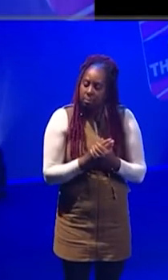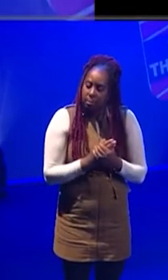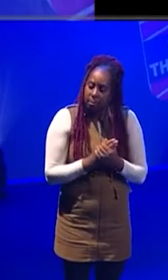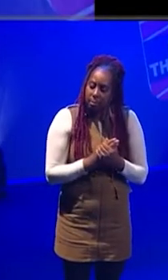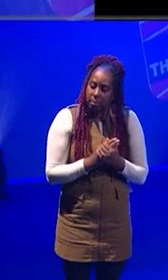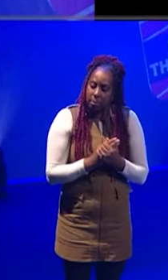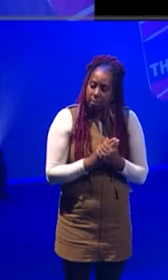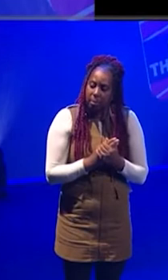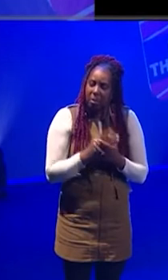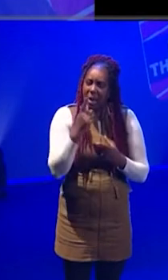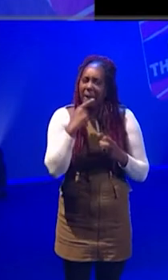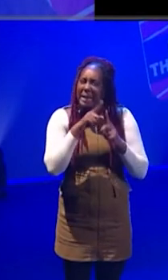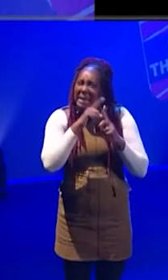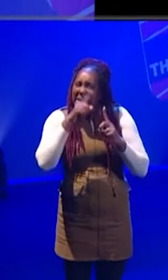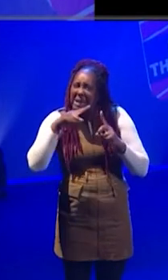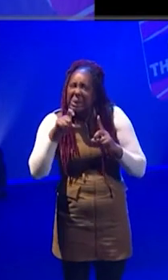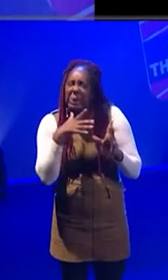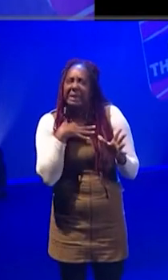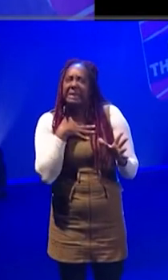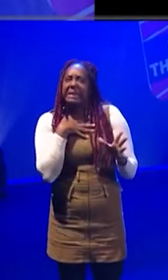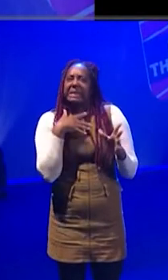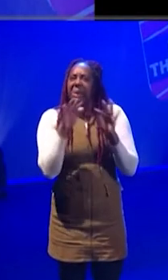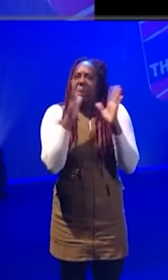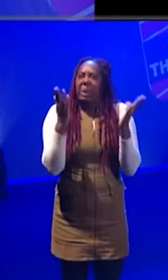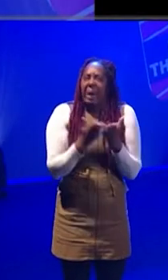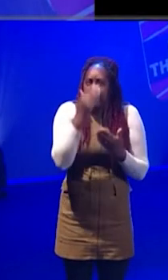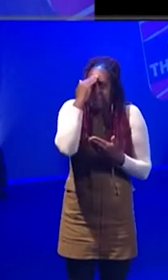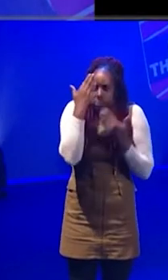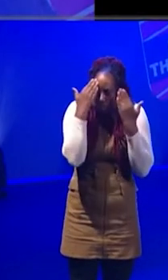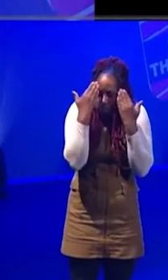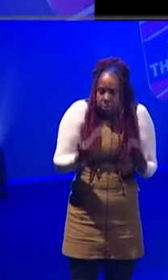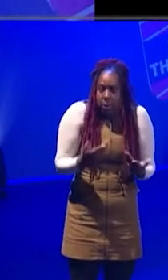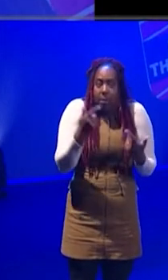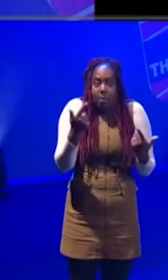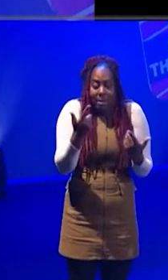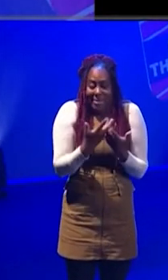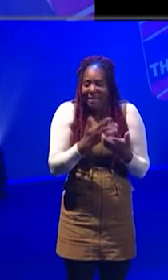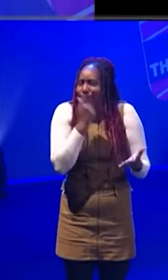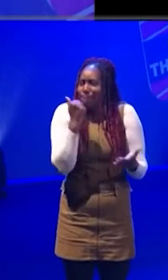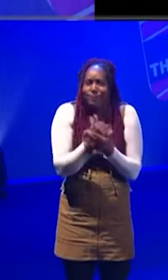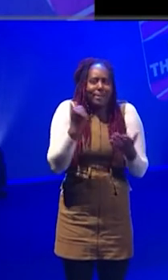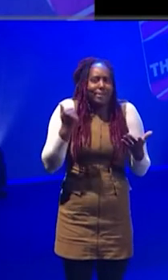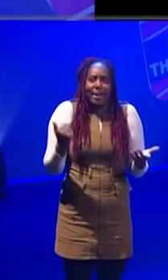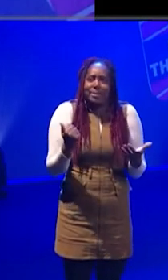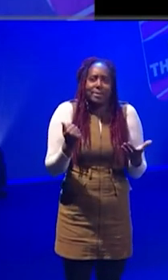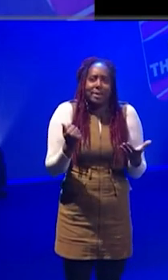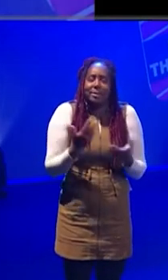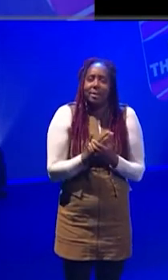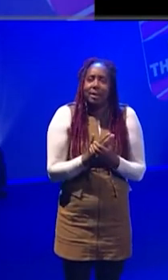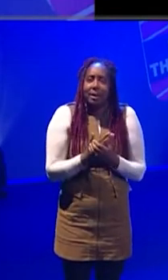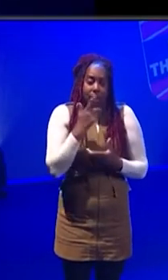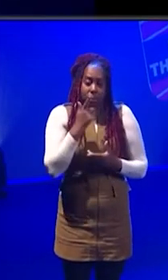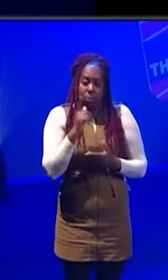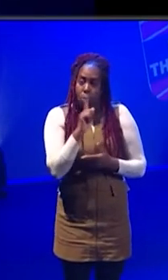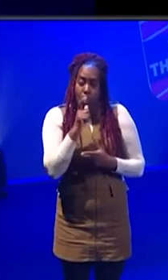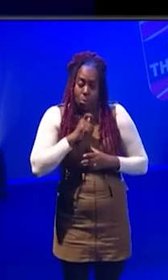undecided about digital and the digital world. Yes, it's fantastic. And it is a supplement to what we do.